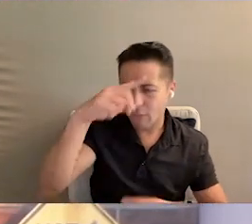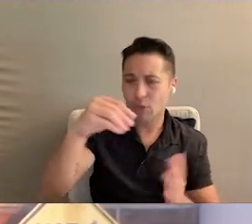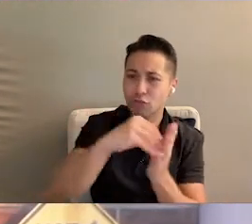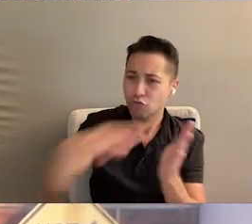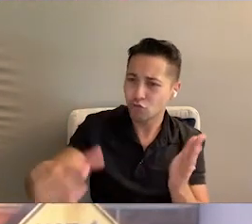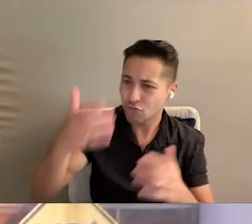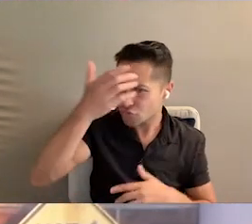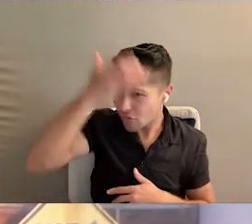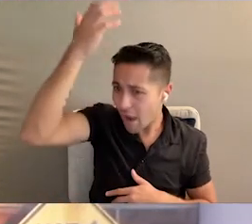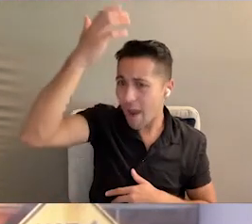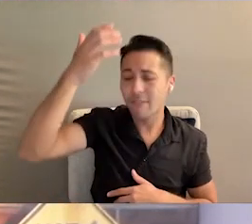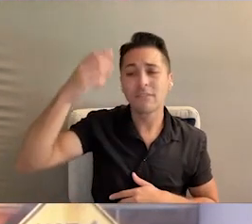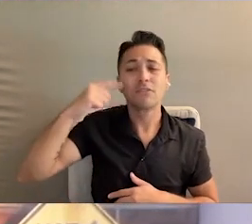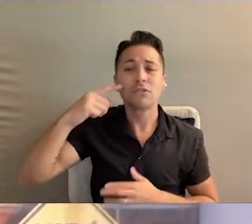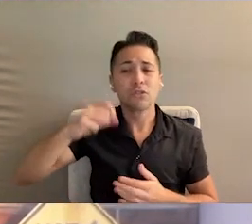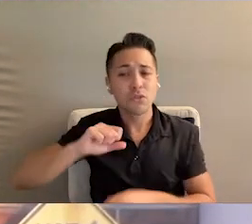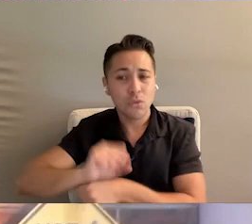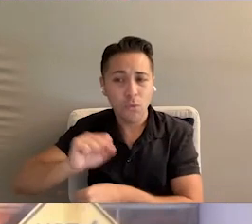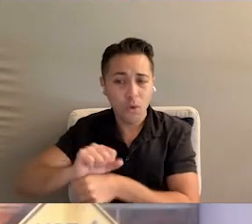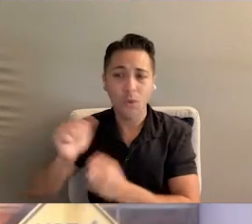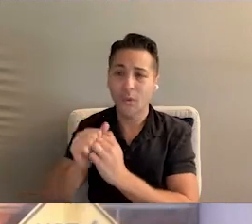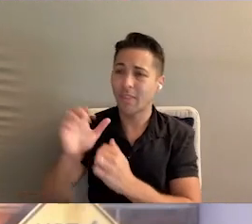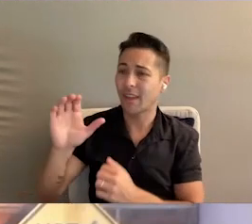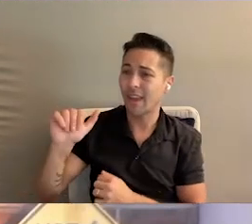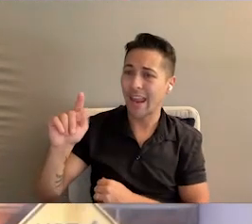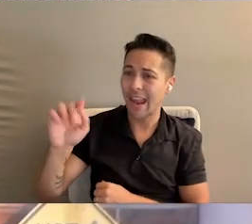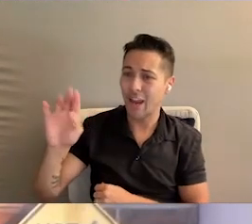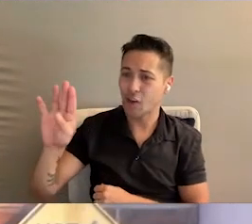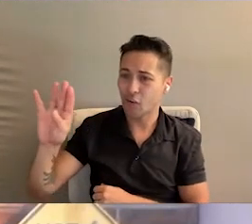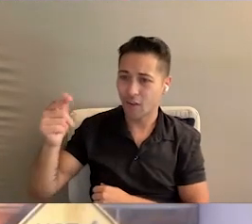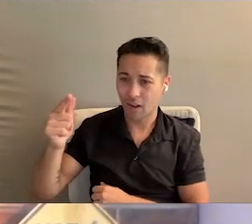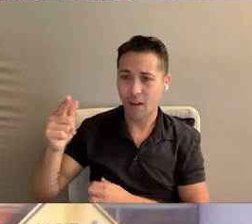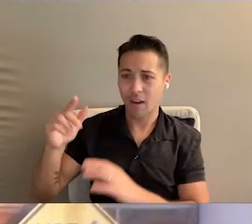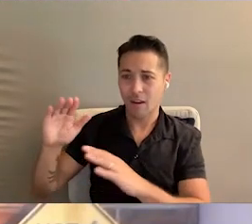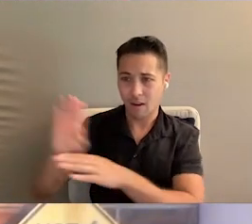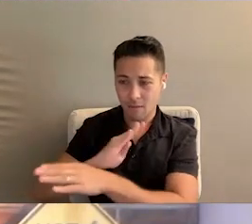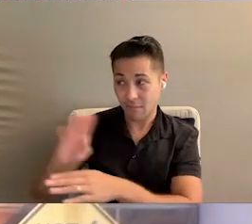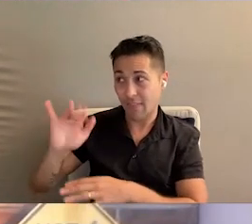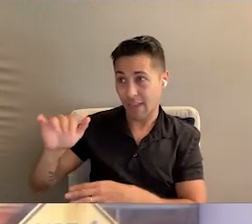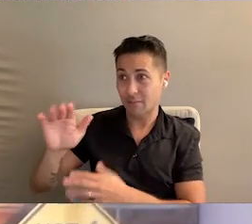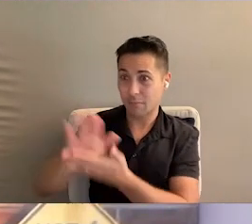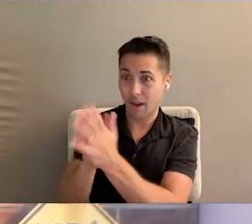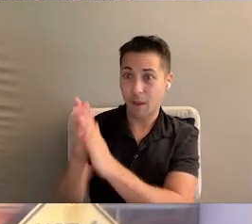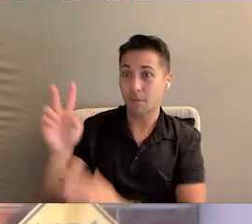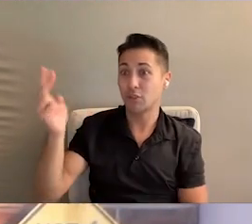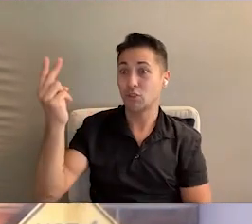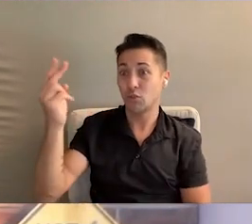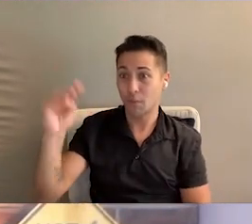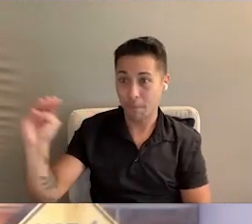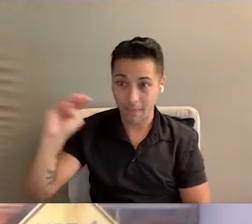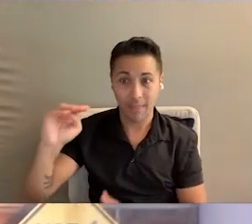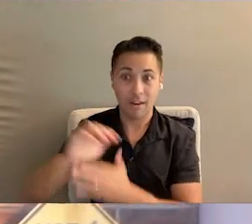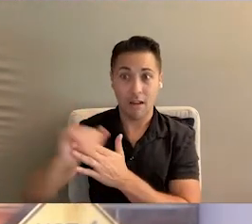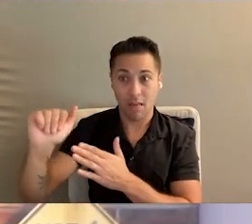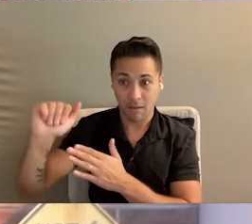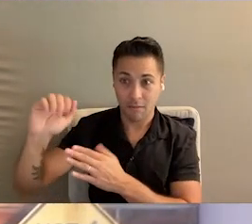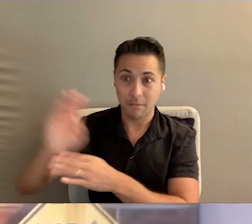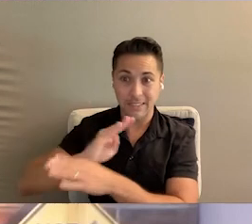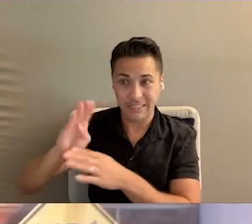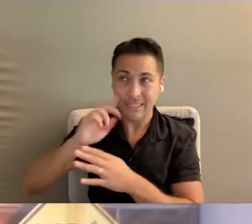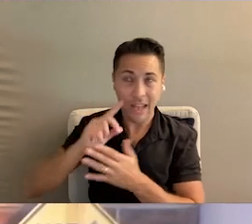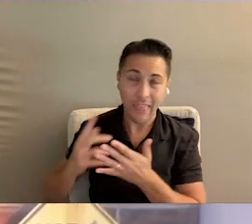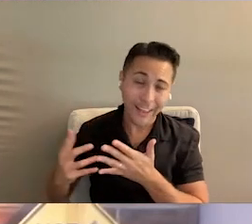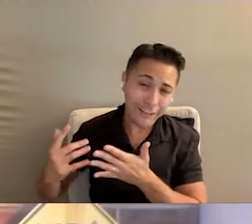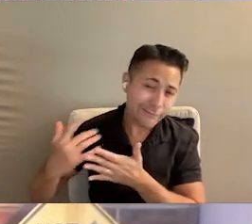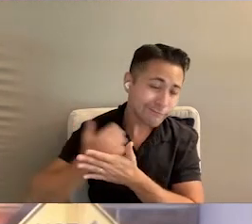students, chefs, and our student graduates to be able to work in our catering operation, which has now become a $2 million catering business in our community and